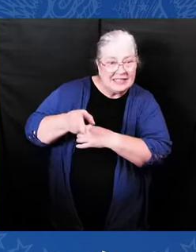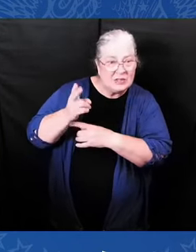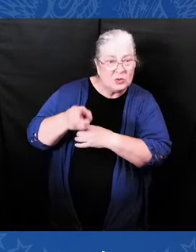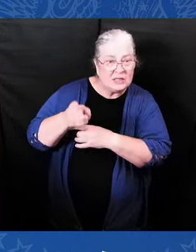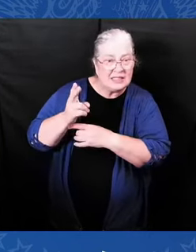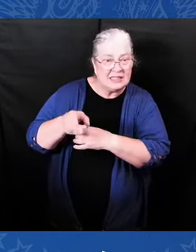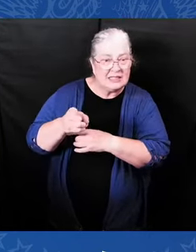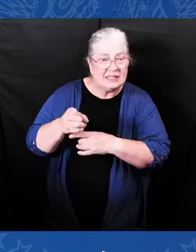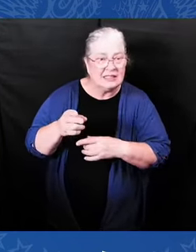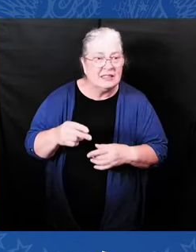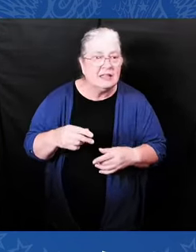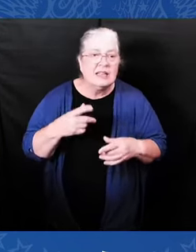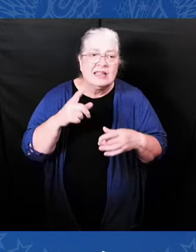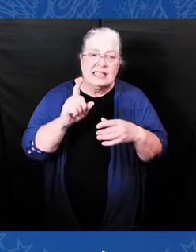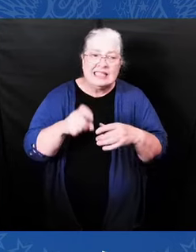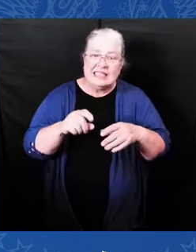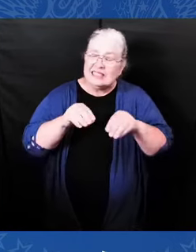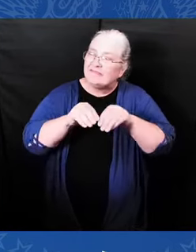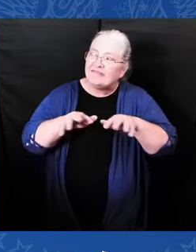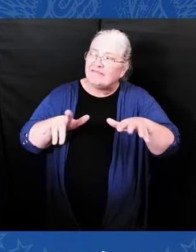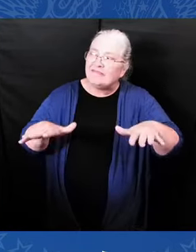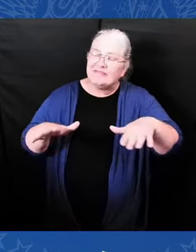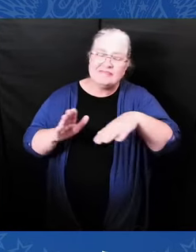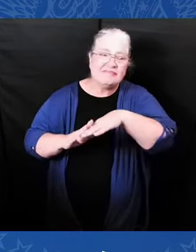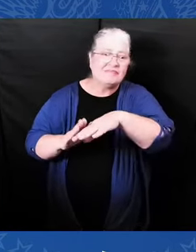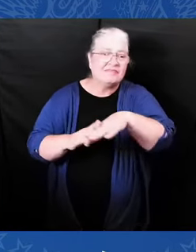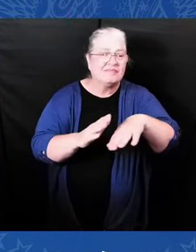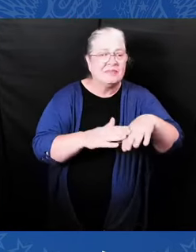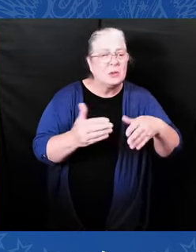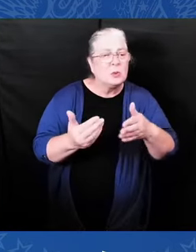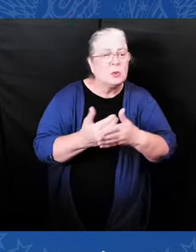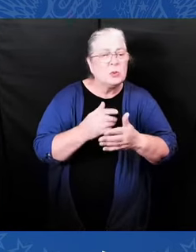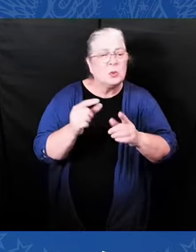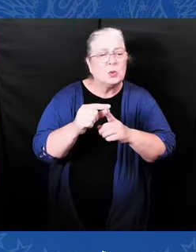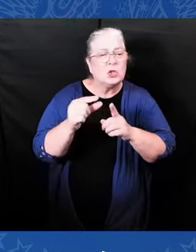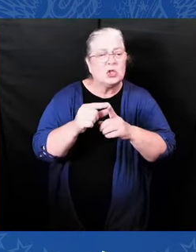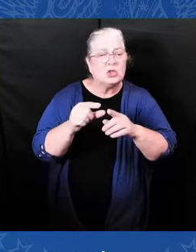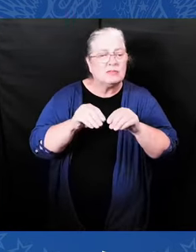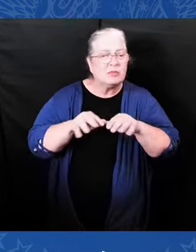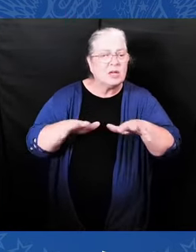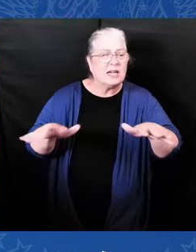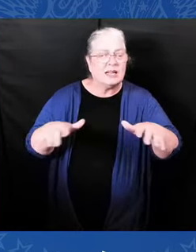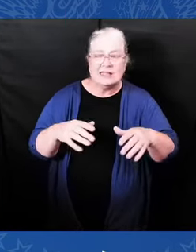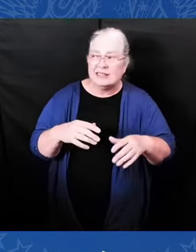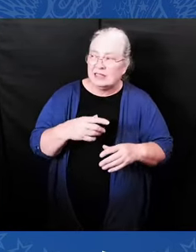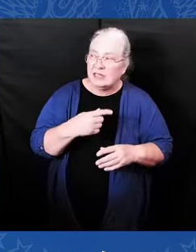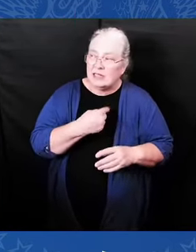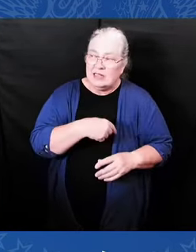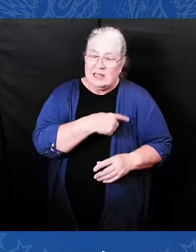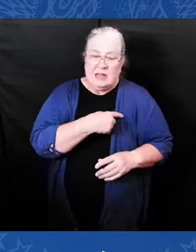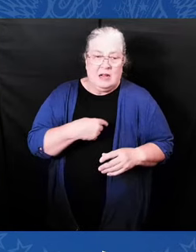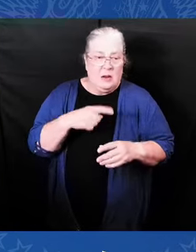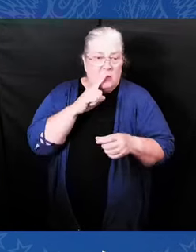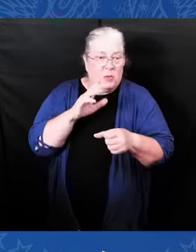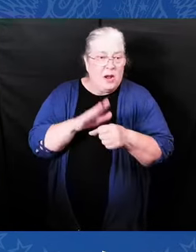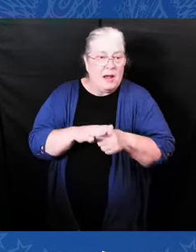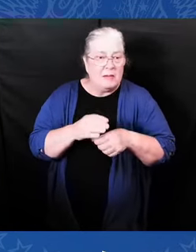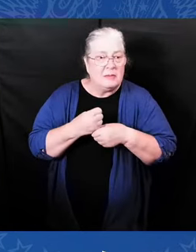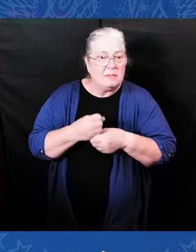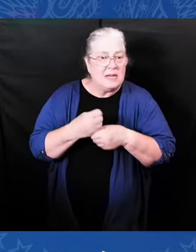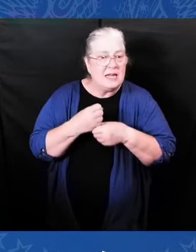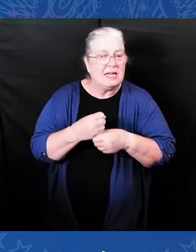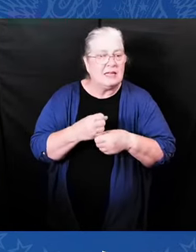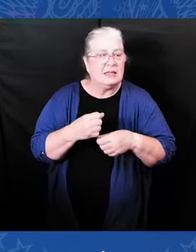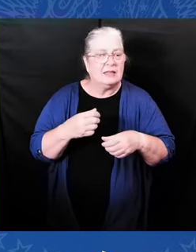lies in the media that dwells on negative, the people don't know the progress we've made, but they're going to. They're in the process.